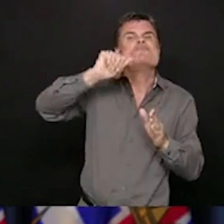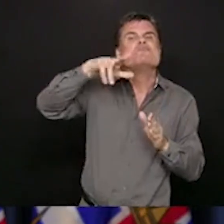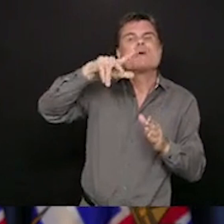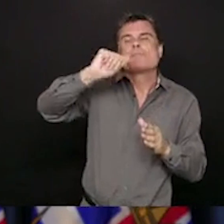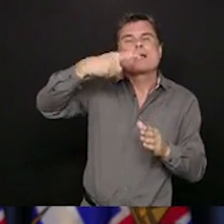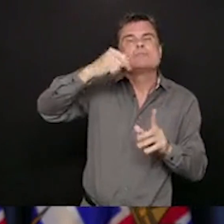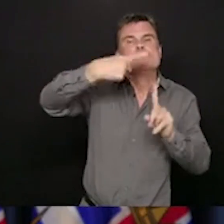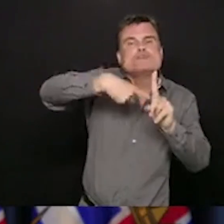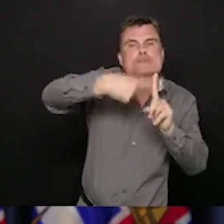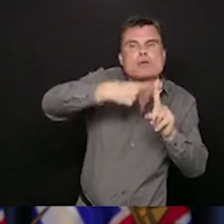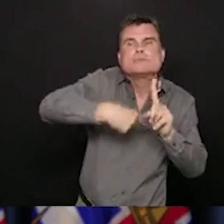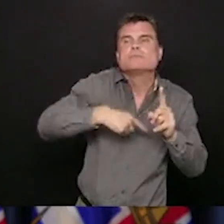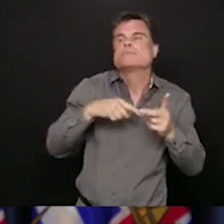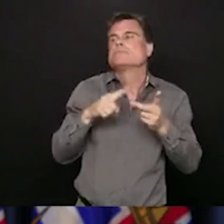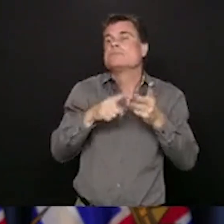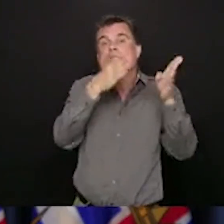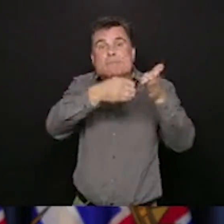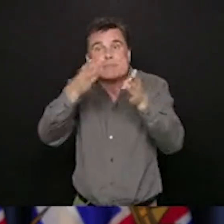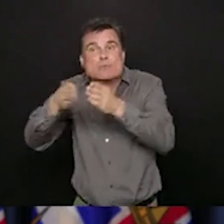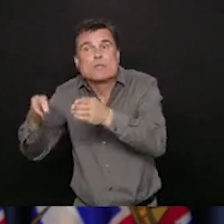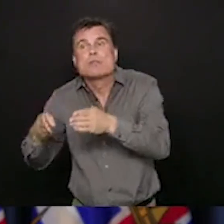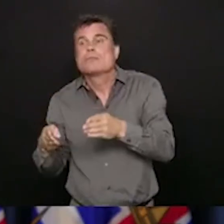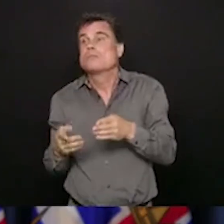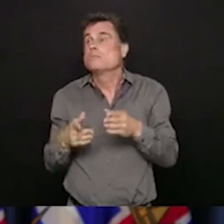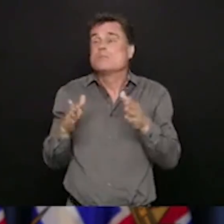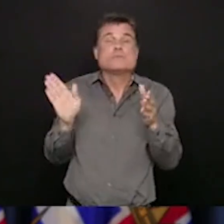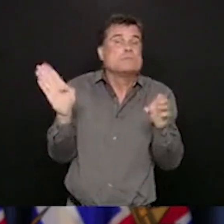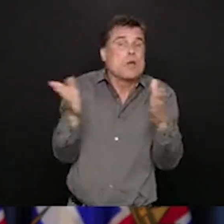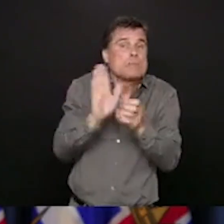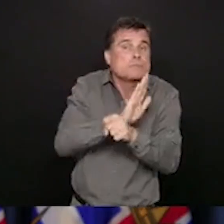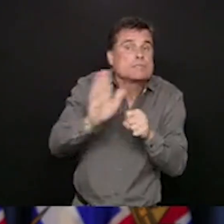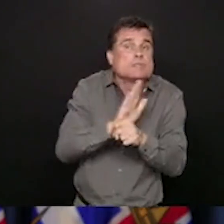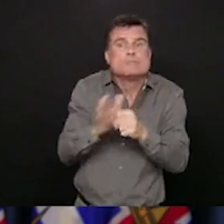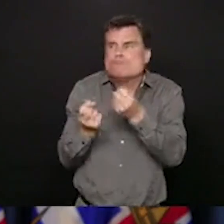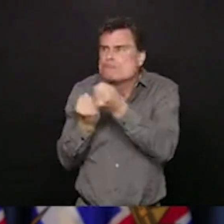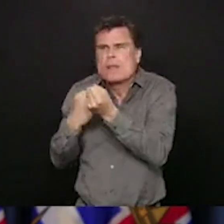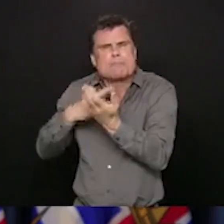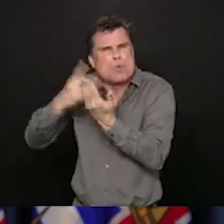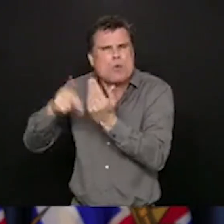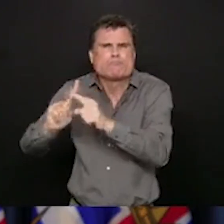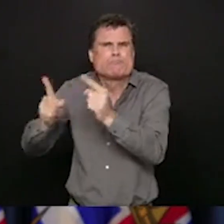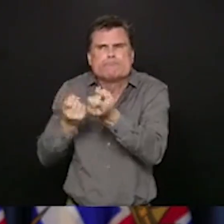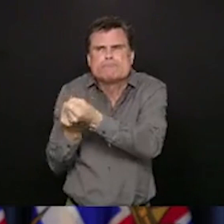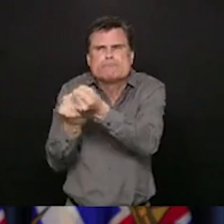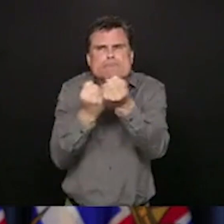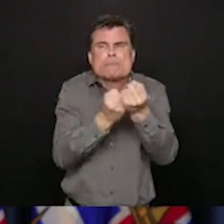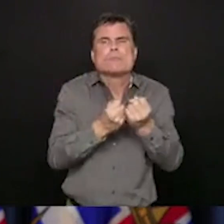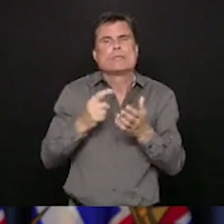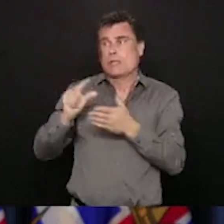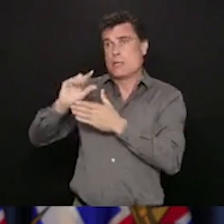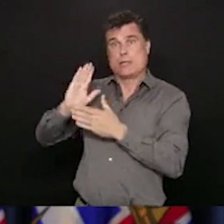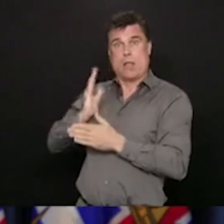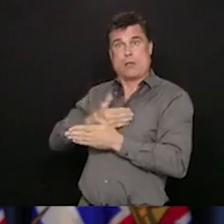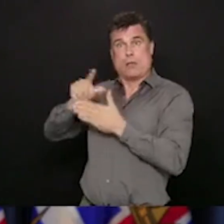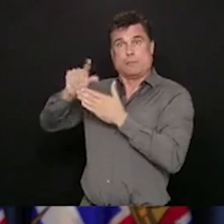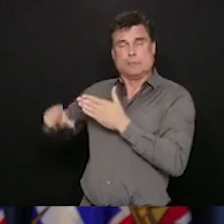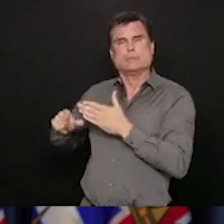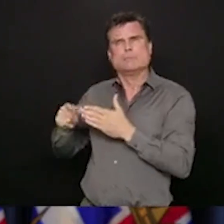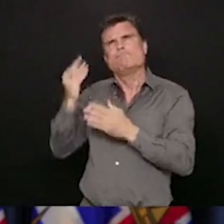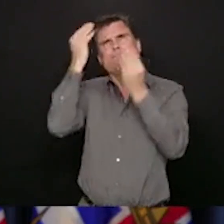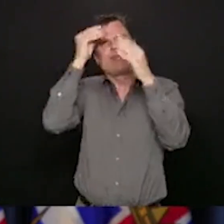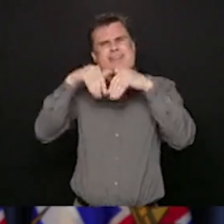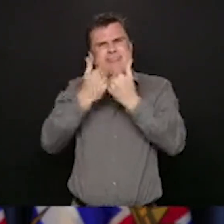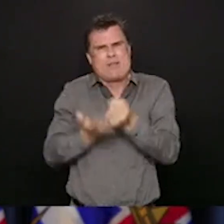get through this shrinking of the economy, but we will also need to ensure that we're focused on how do we welcome the world to British Columbia